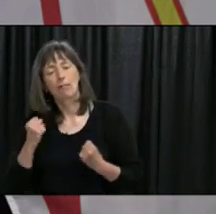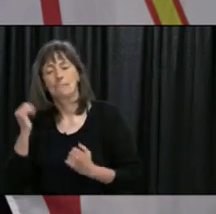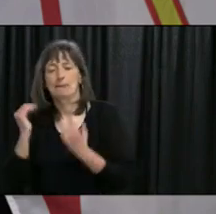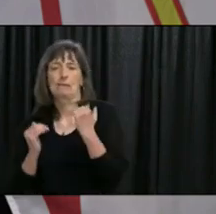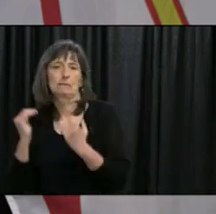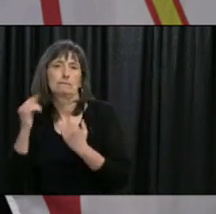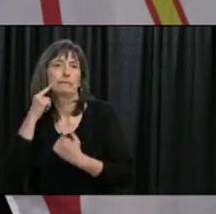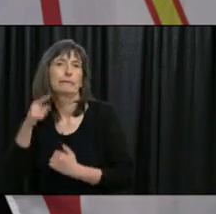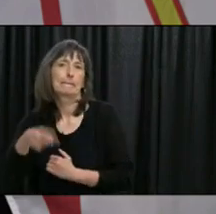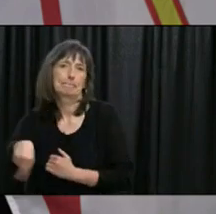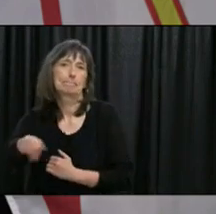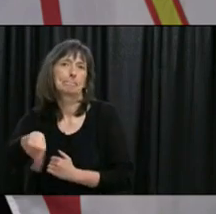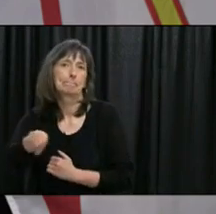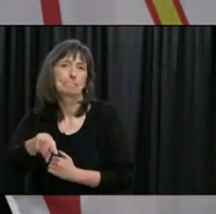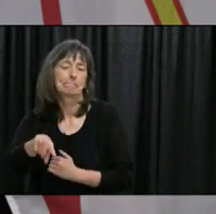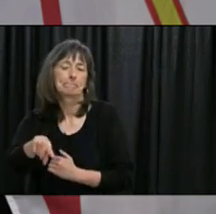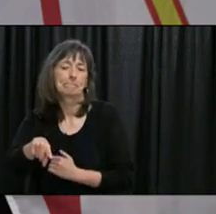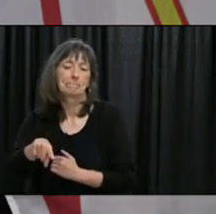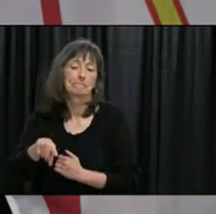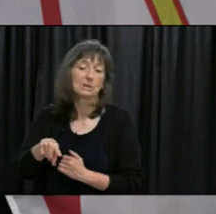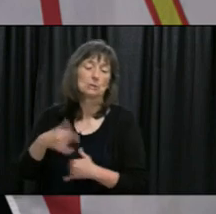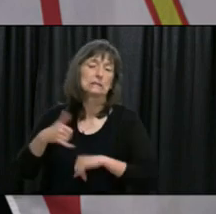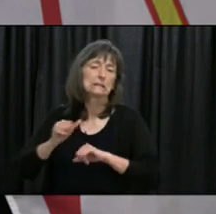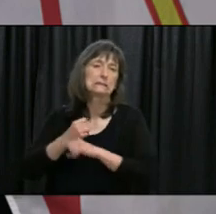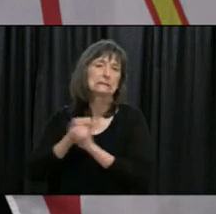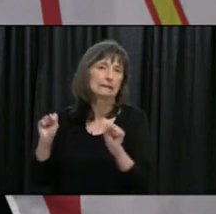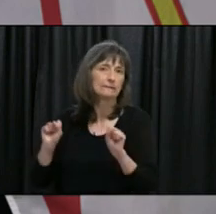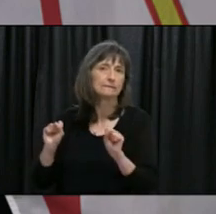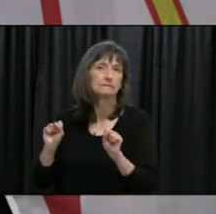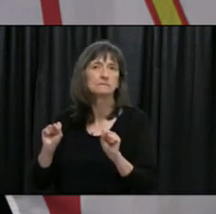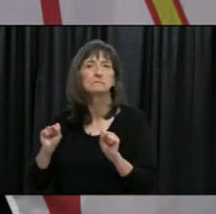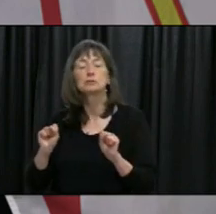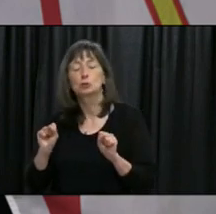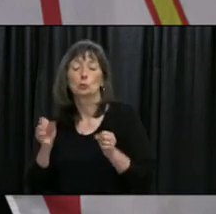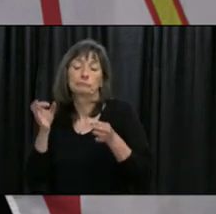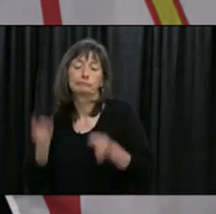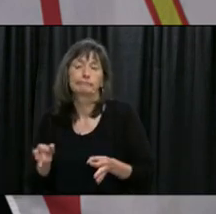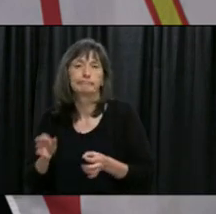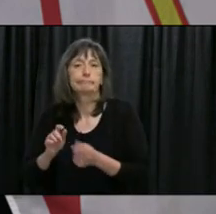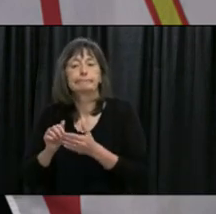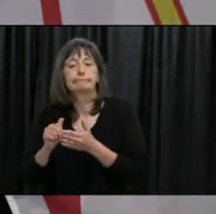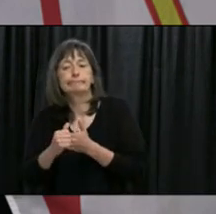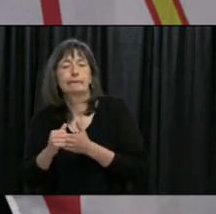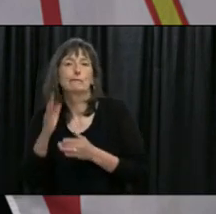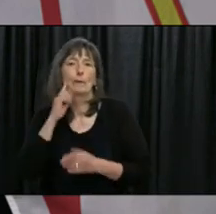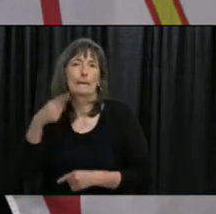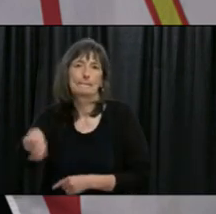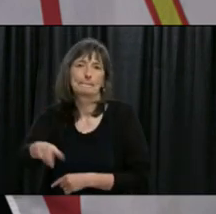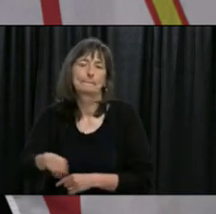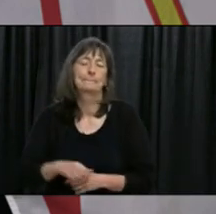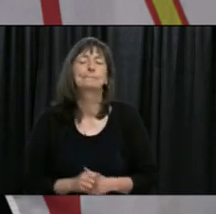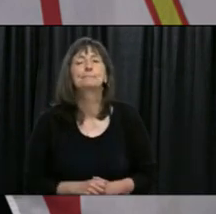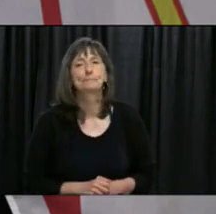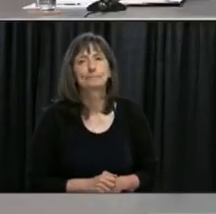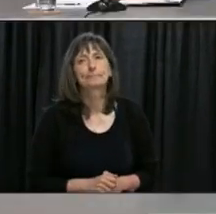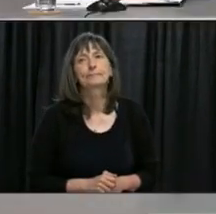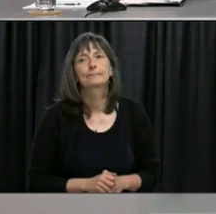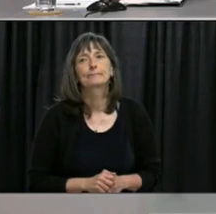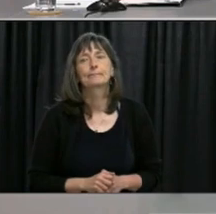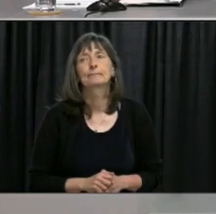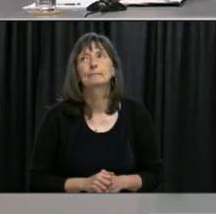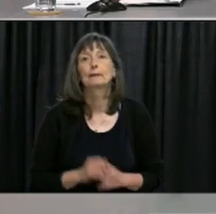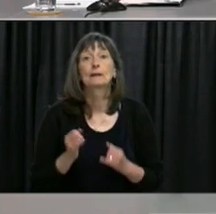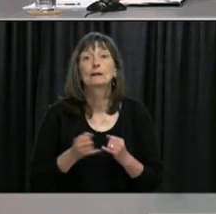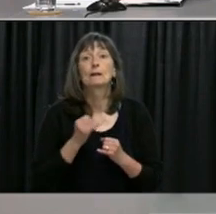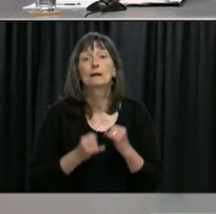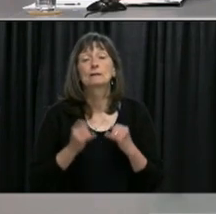and and public safety so that's why we made that decision thank you and our